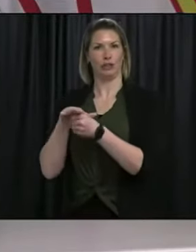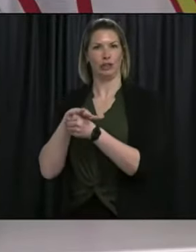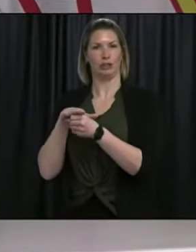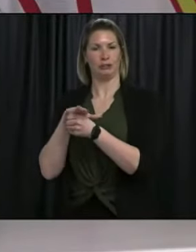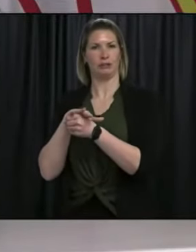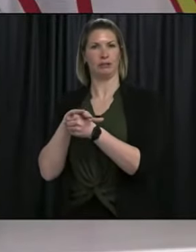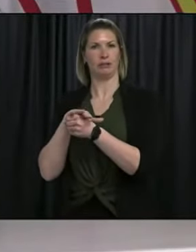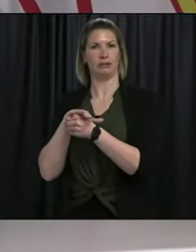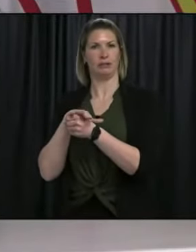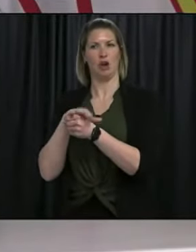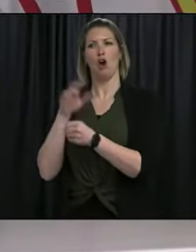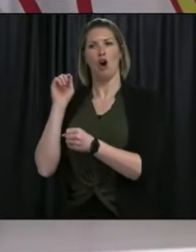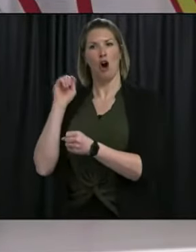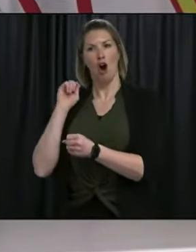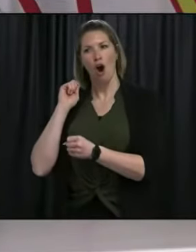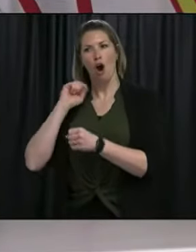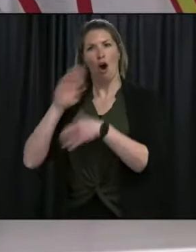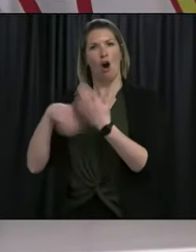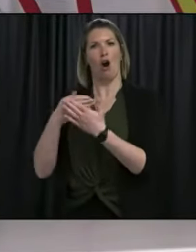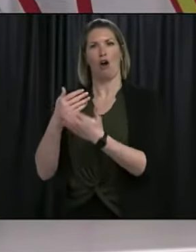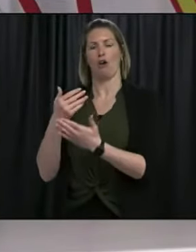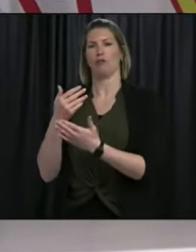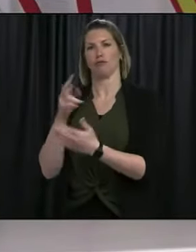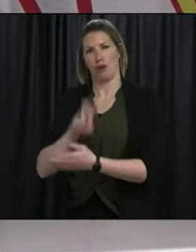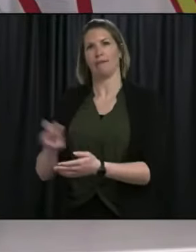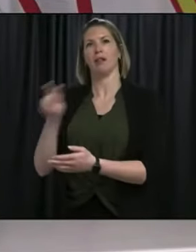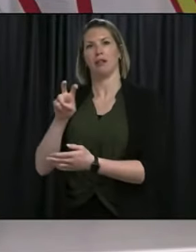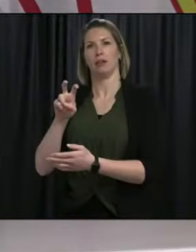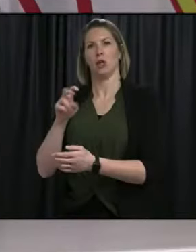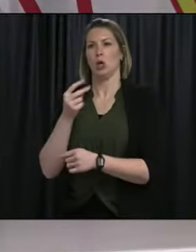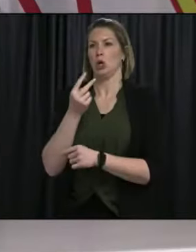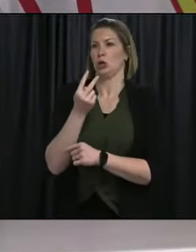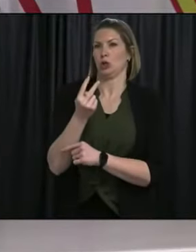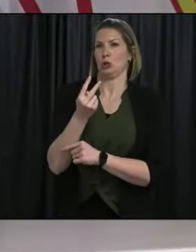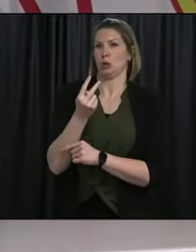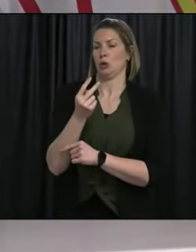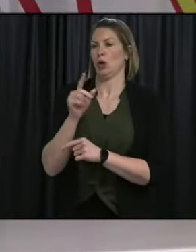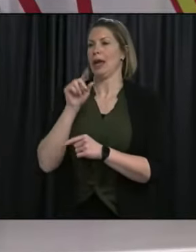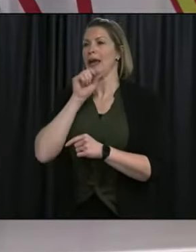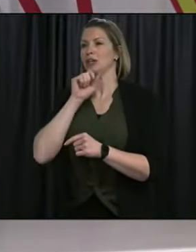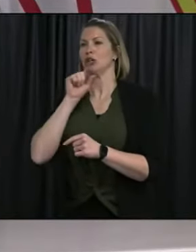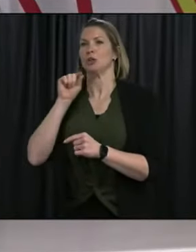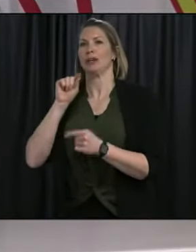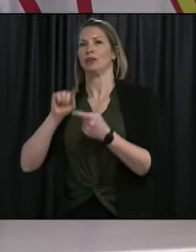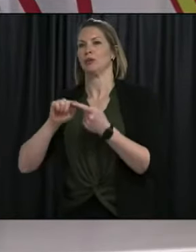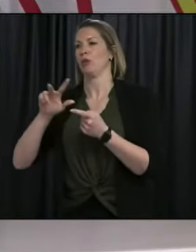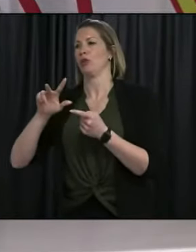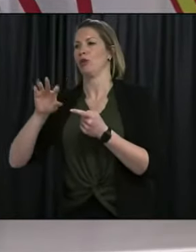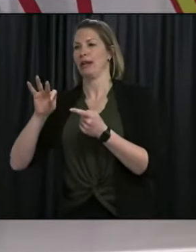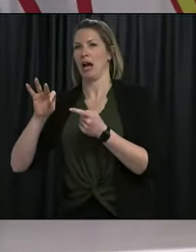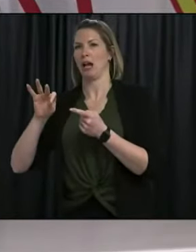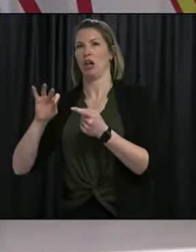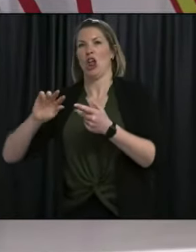and they're all related to travel. Two are between 20 and 39, and third is between